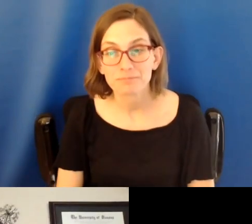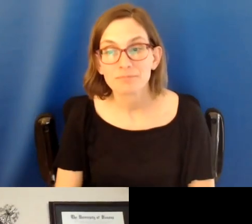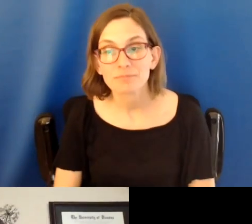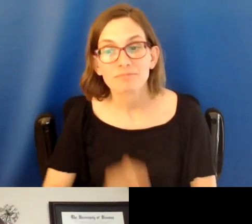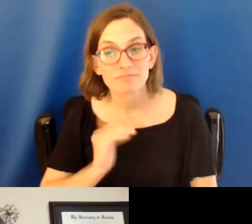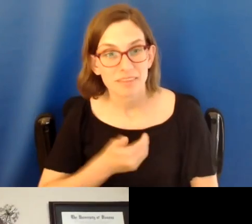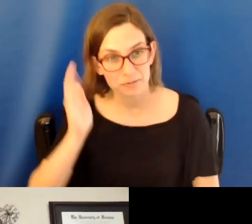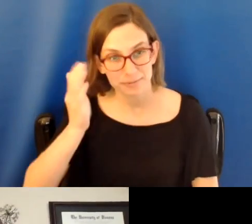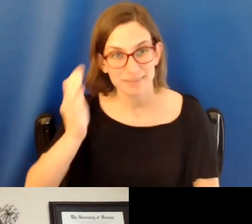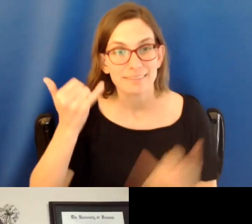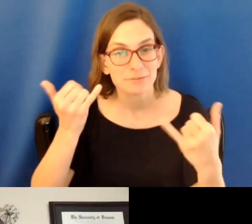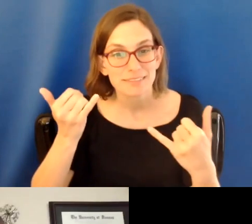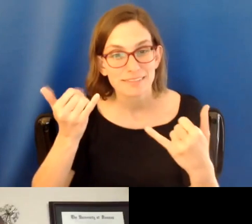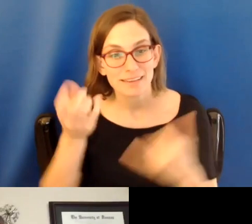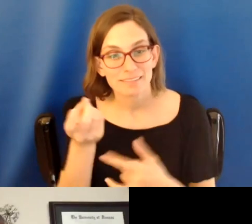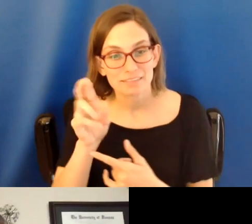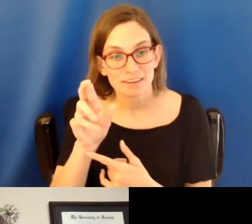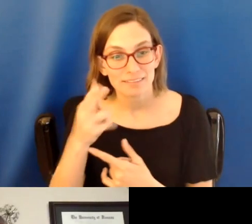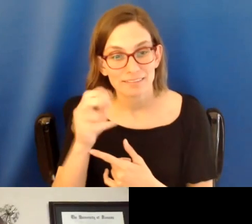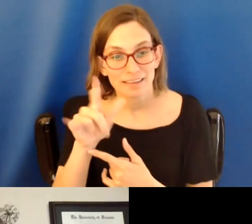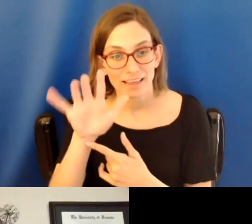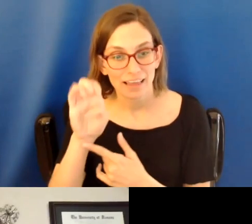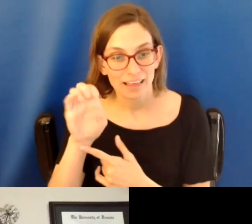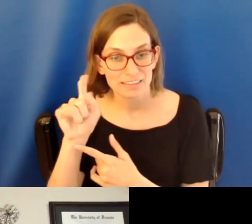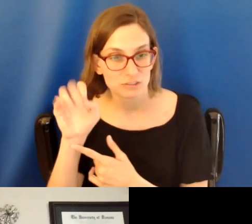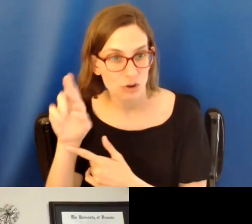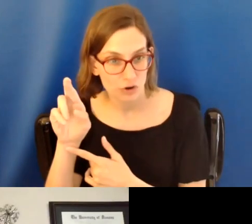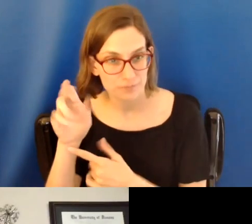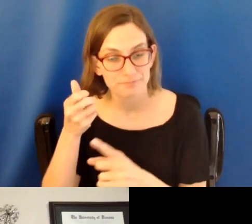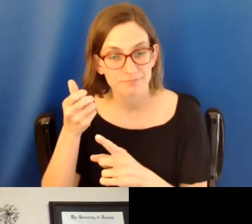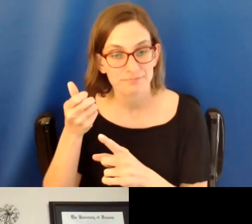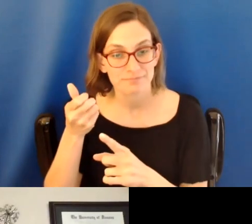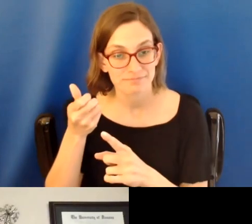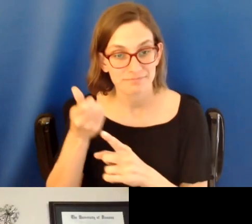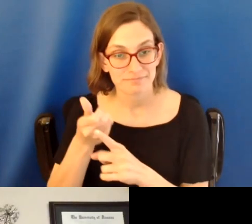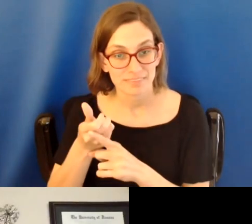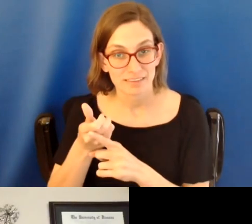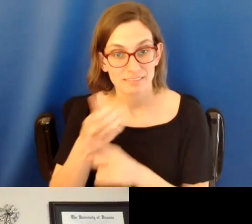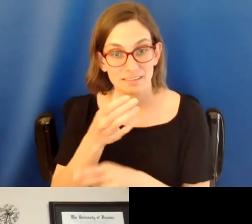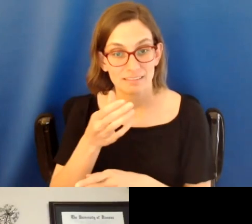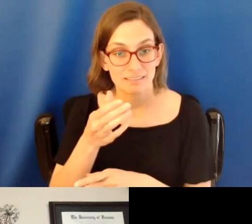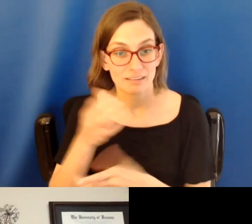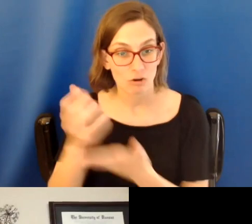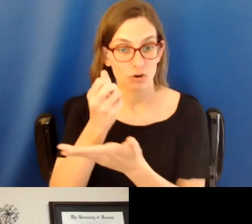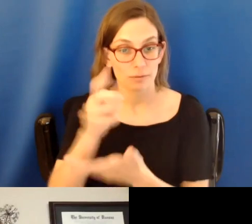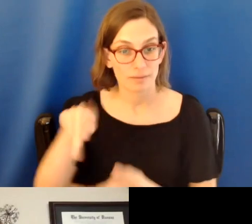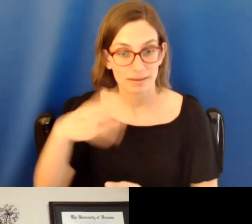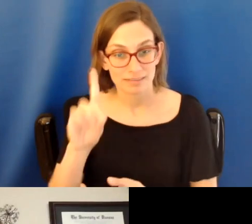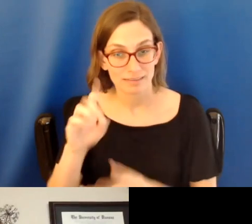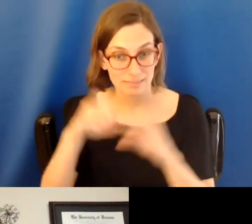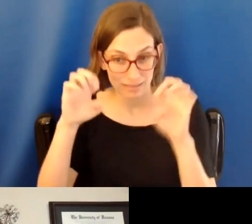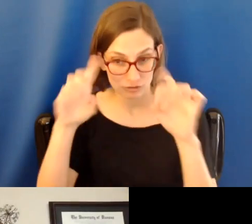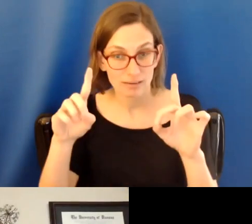presenter today is Dr. Starr. Dr. Starr earned her doctoral in education from Idaho